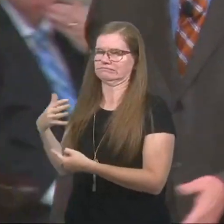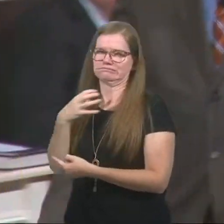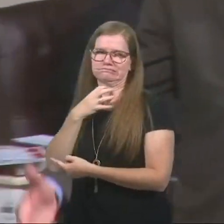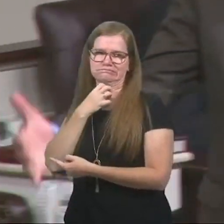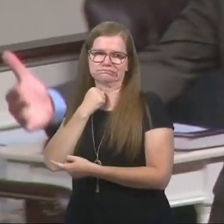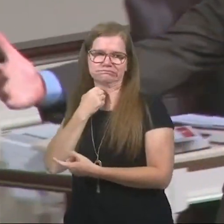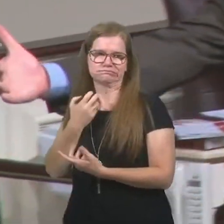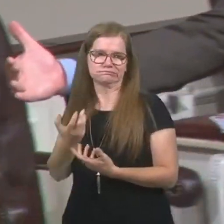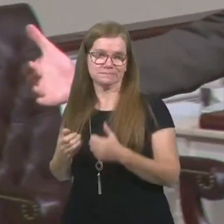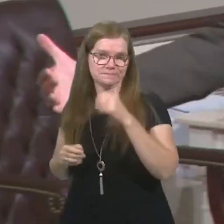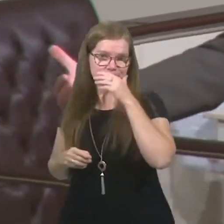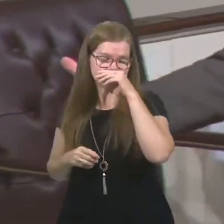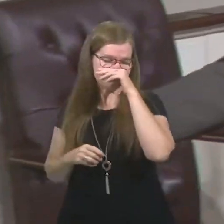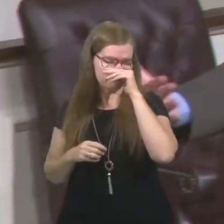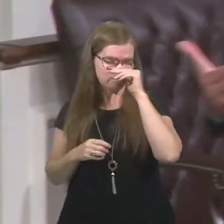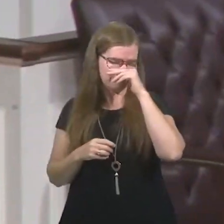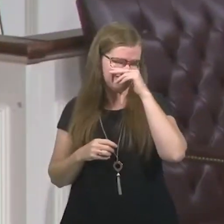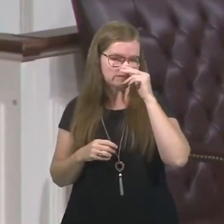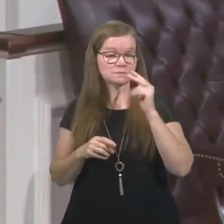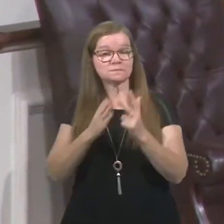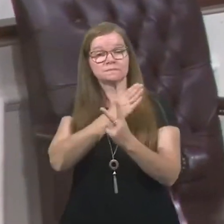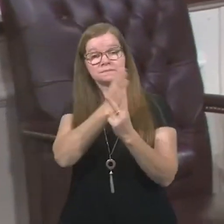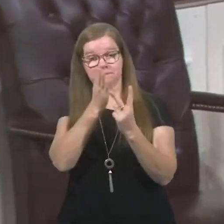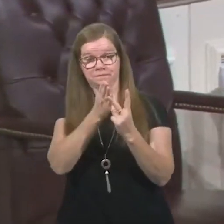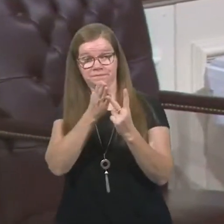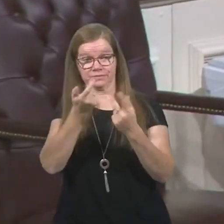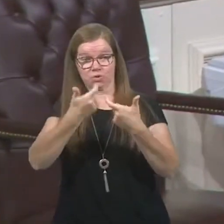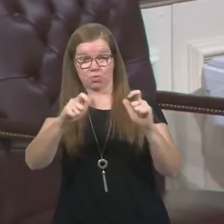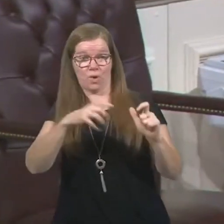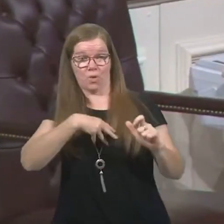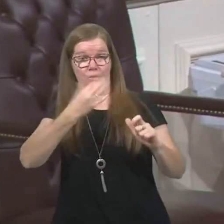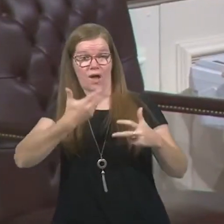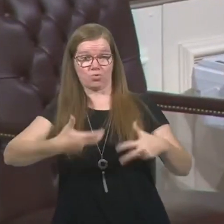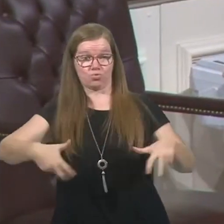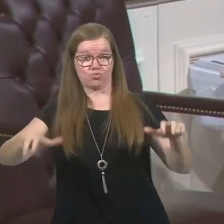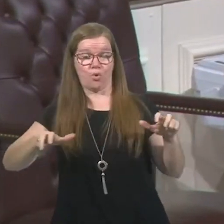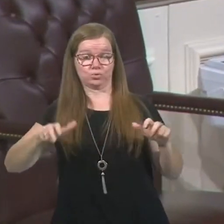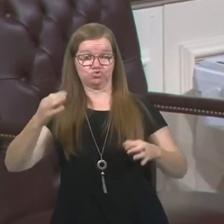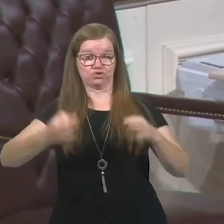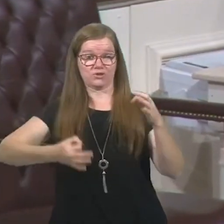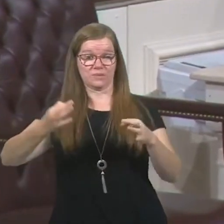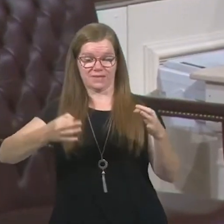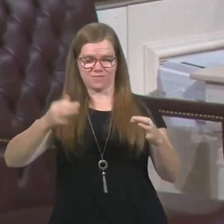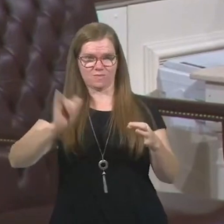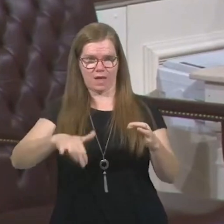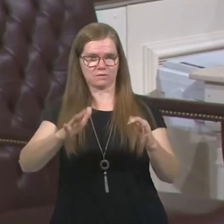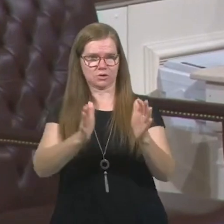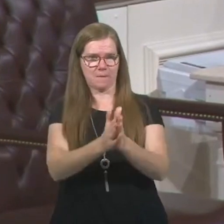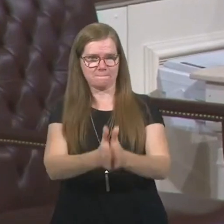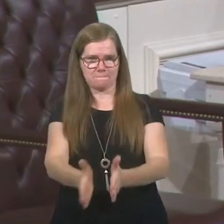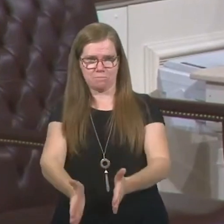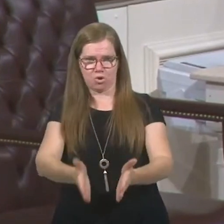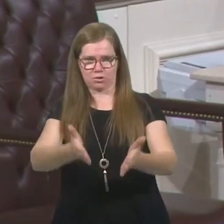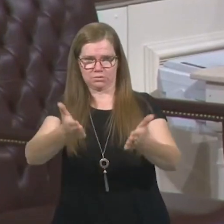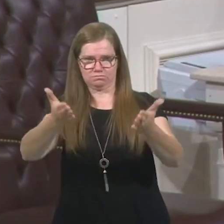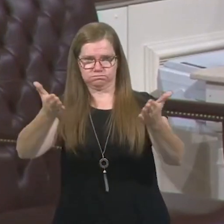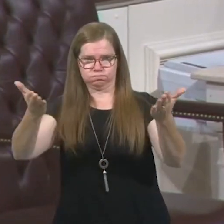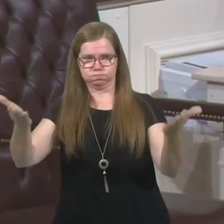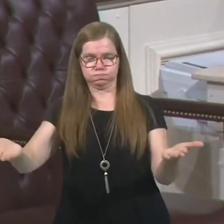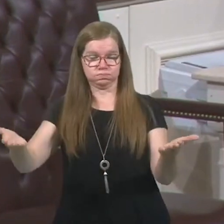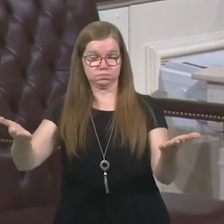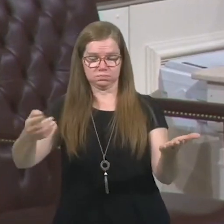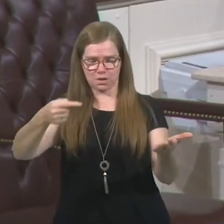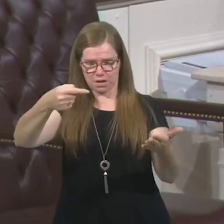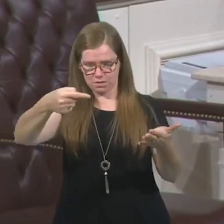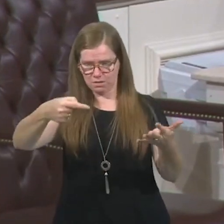judgment, the great white throne judgment. And now here, the books are open. And these are all people who have not been